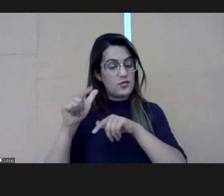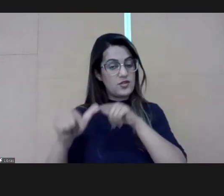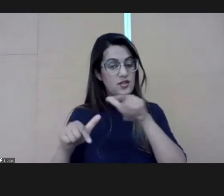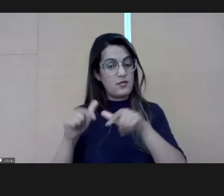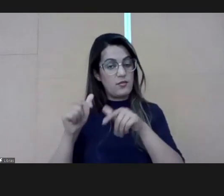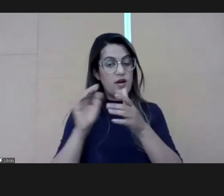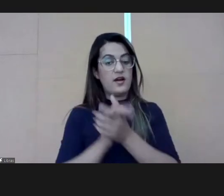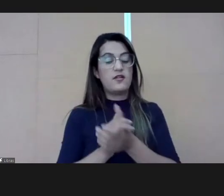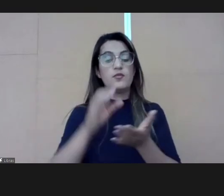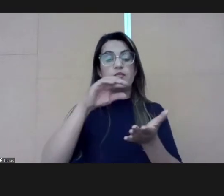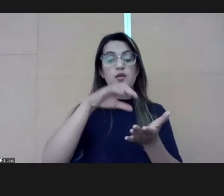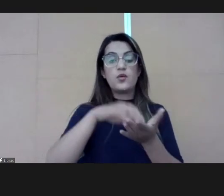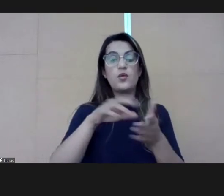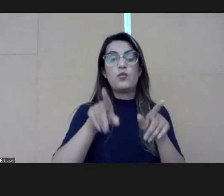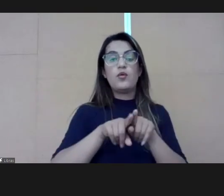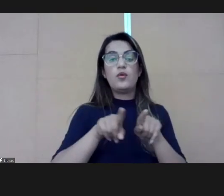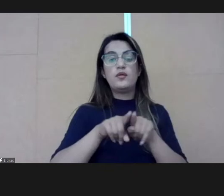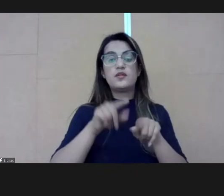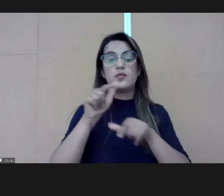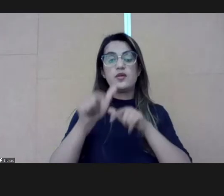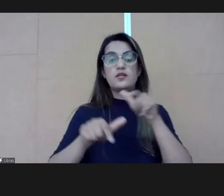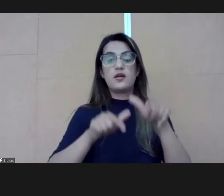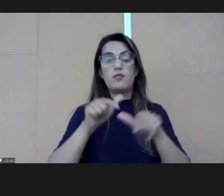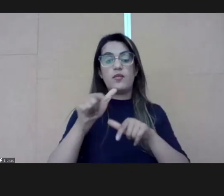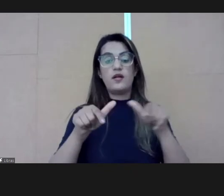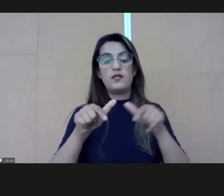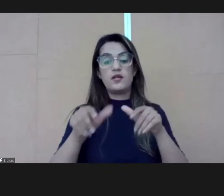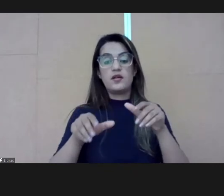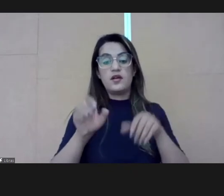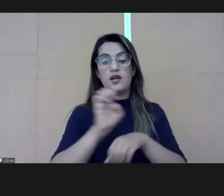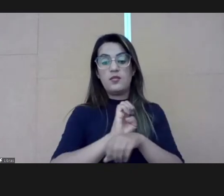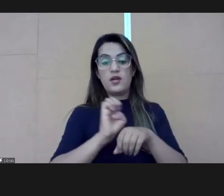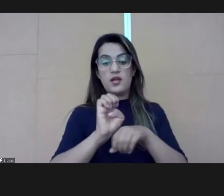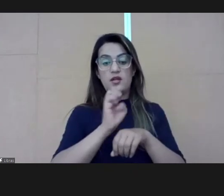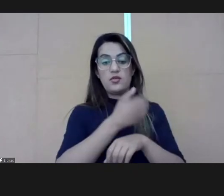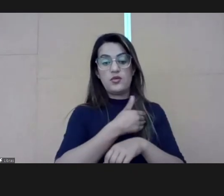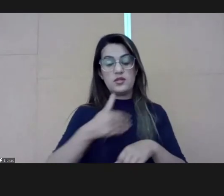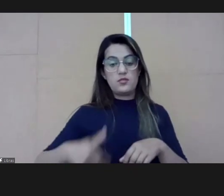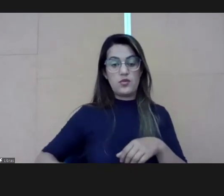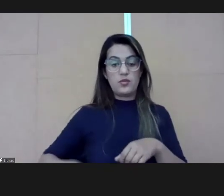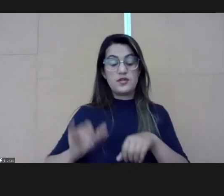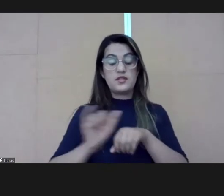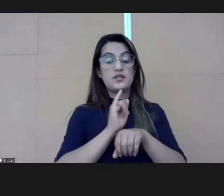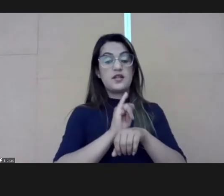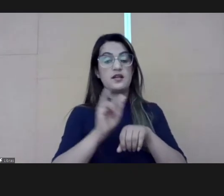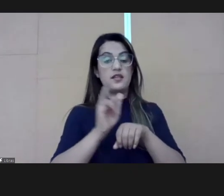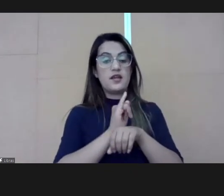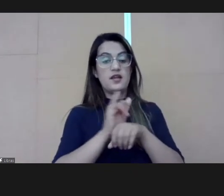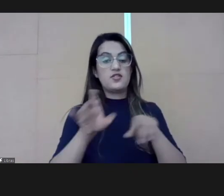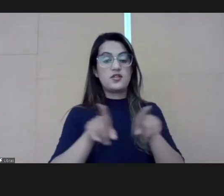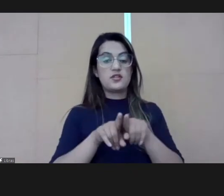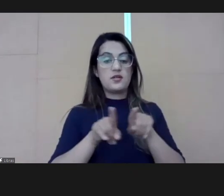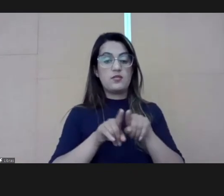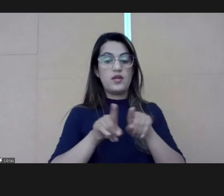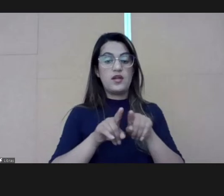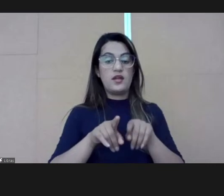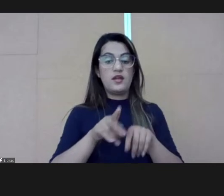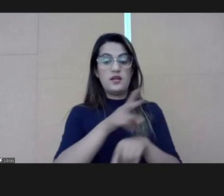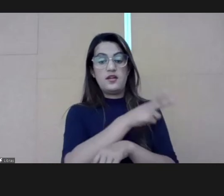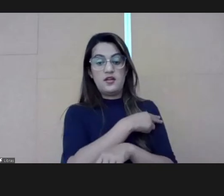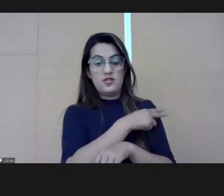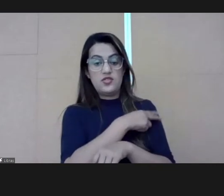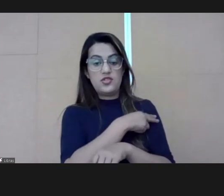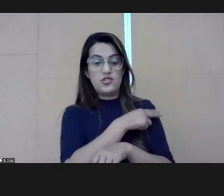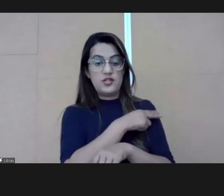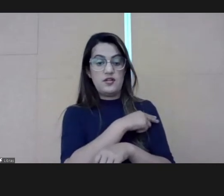And she has occupied the role of superintendent of public policies and strategy. And she's a